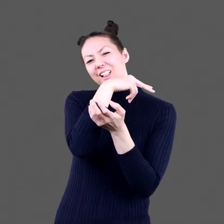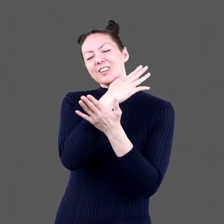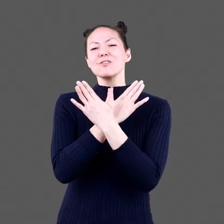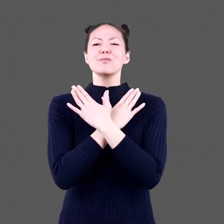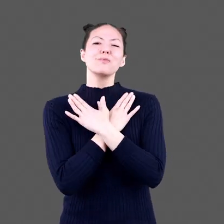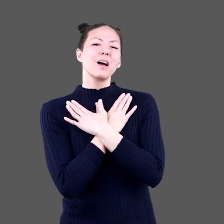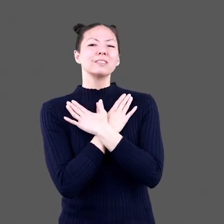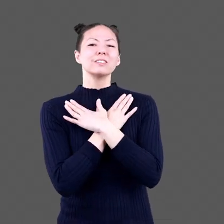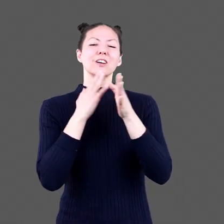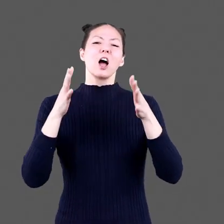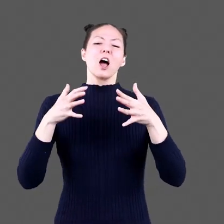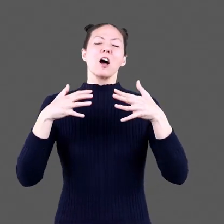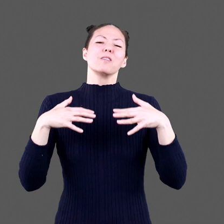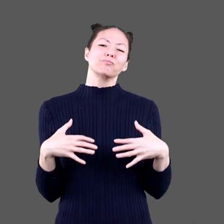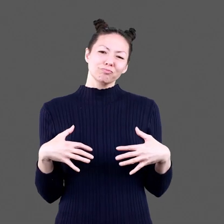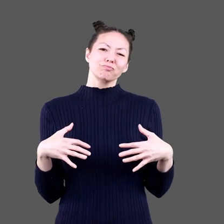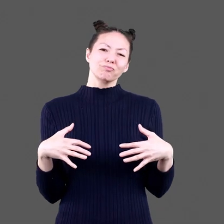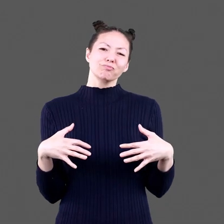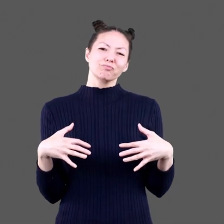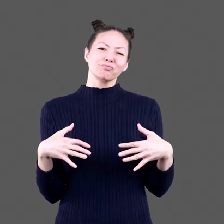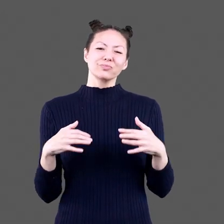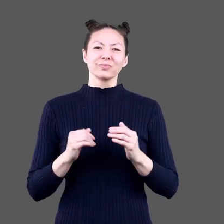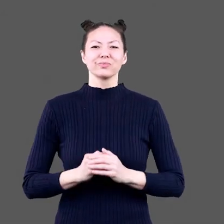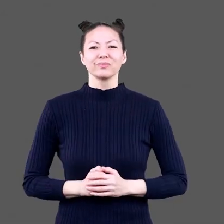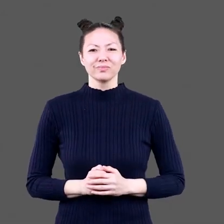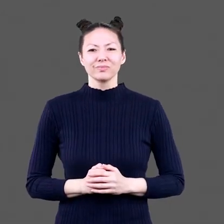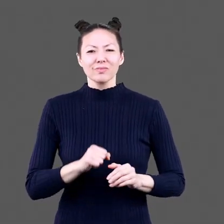He rests his front claws on his yellow tummy